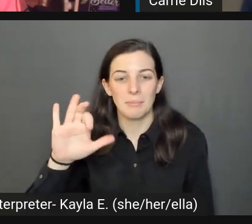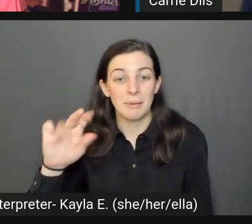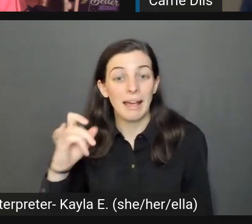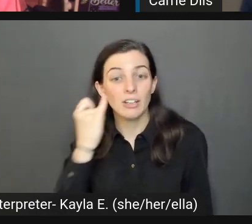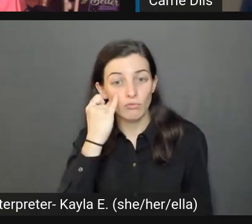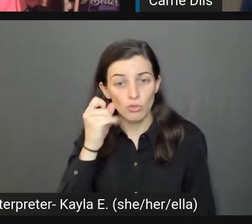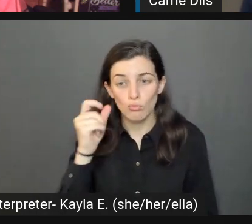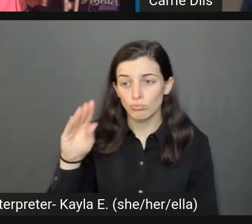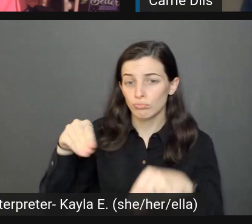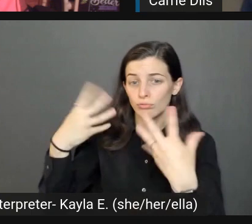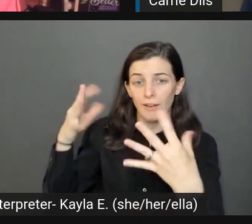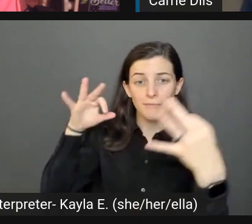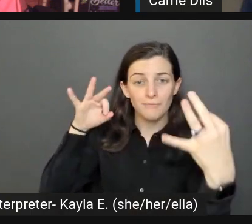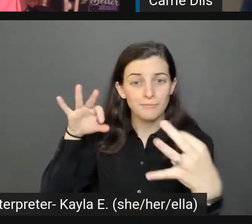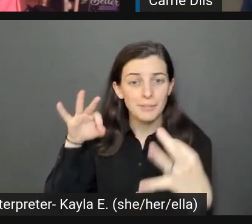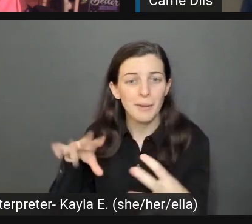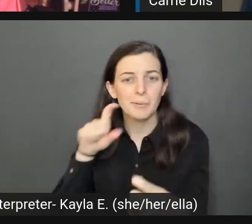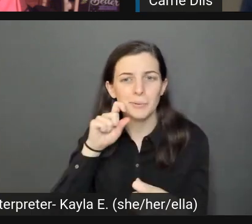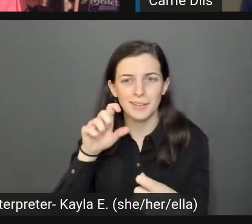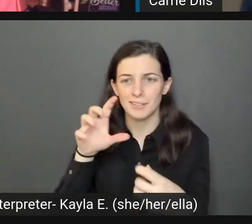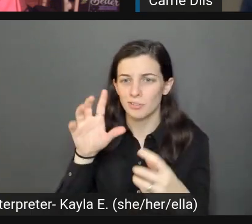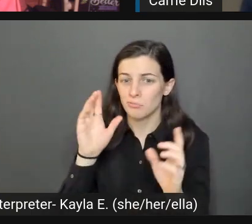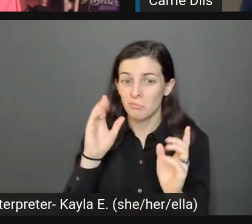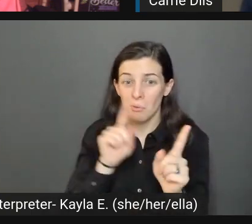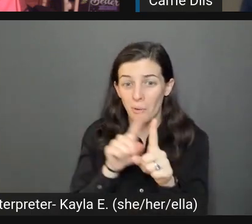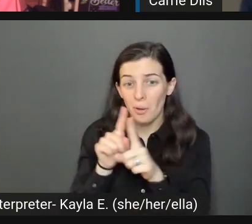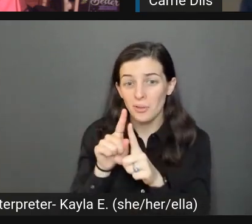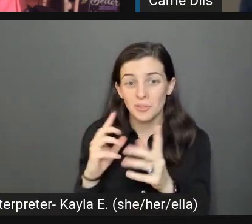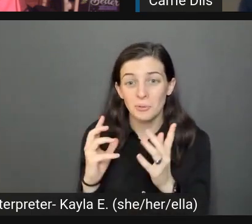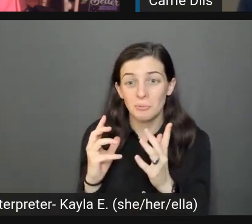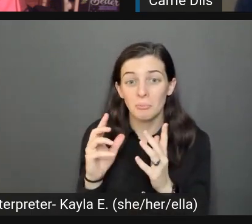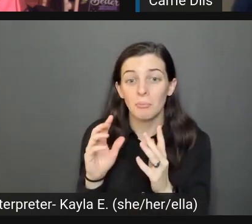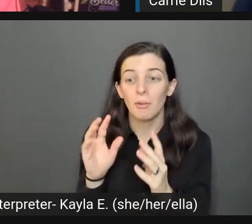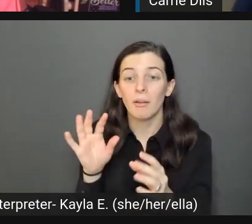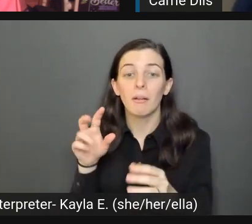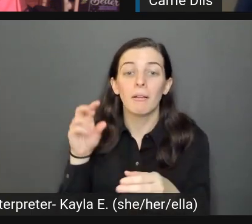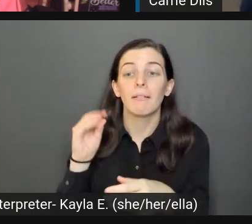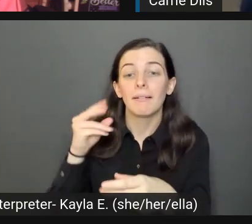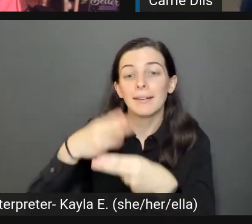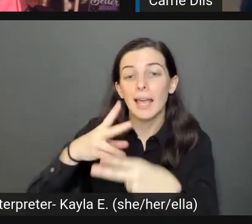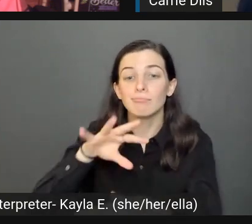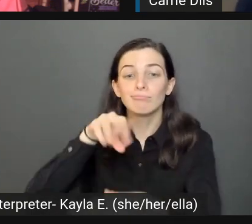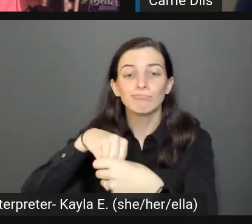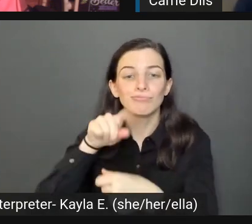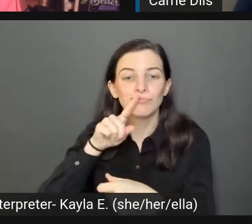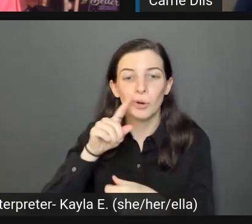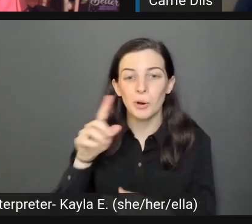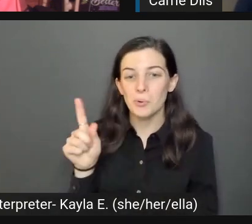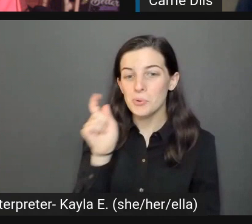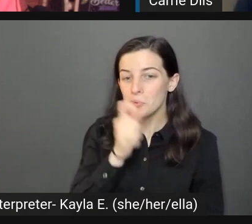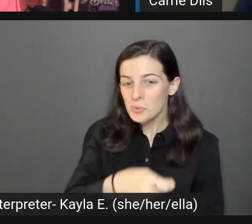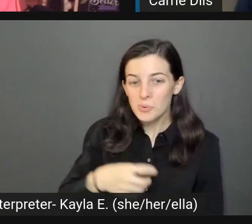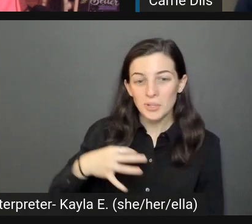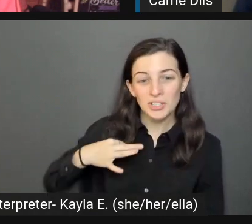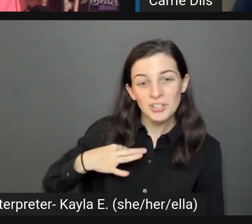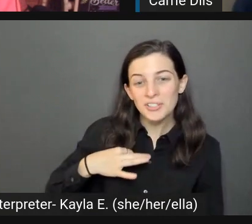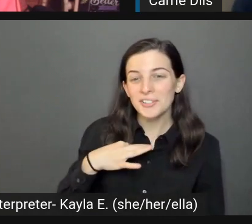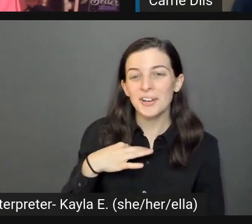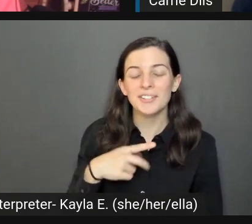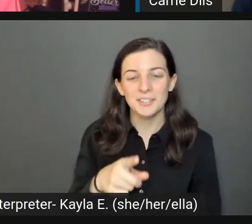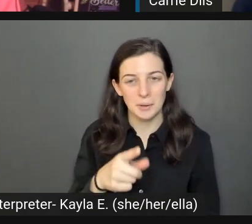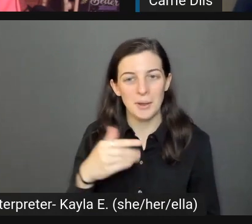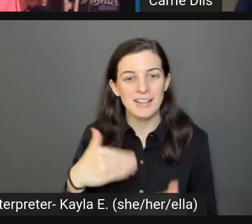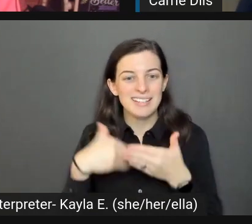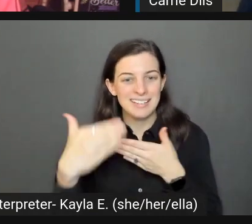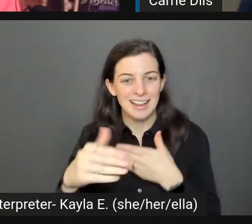presentation. And you can enter to win a pretty cool T-shirt while you're there. So stay tuned for Overlays Underwhelm coming up next with